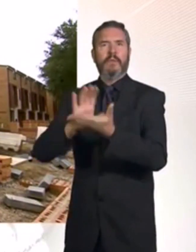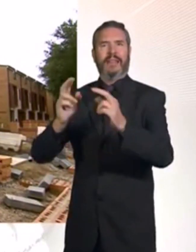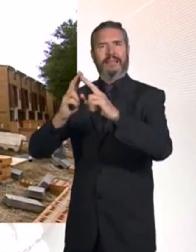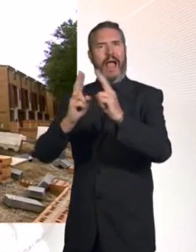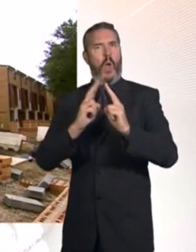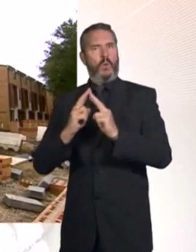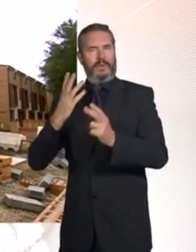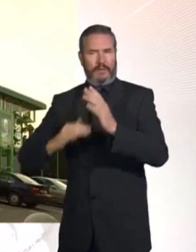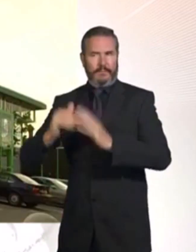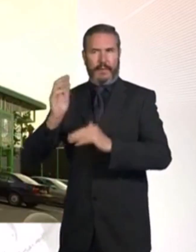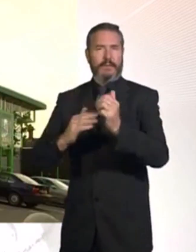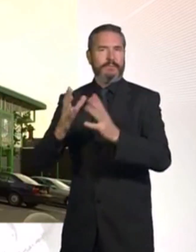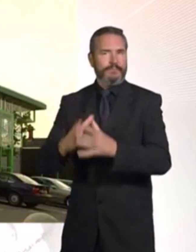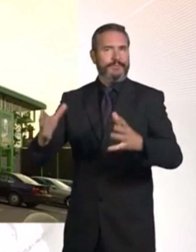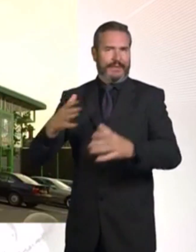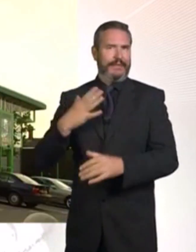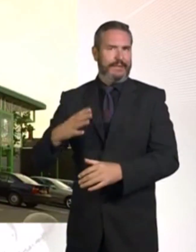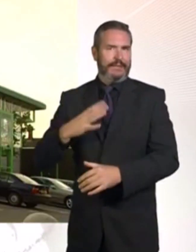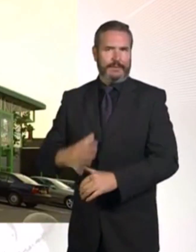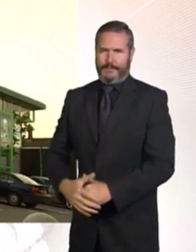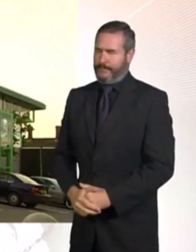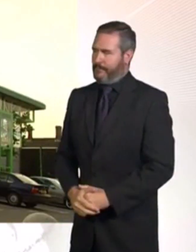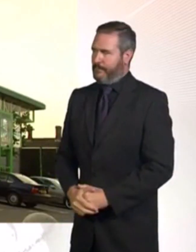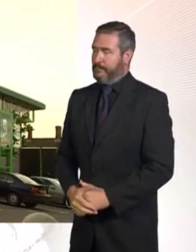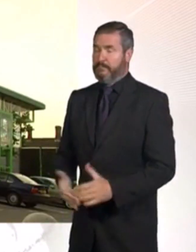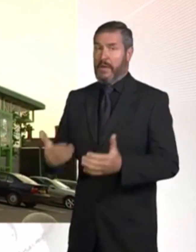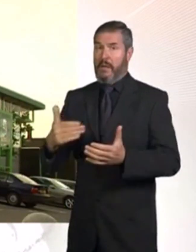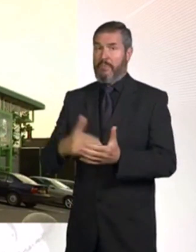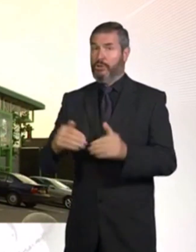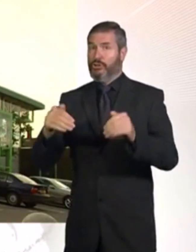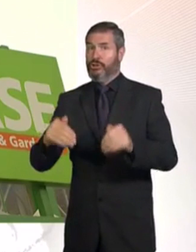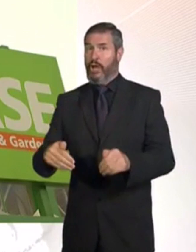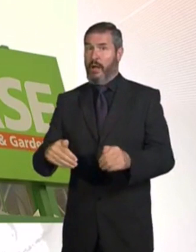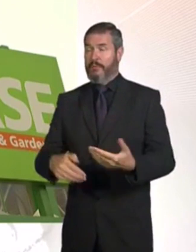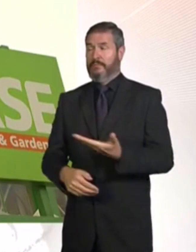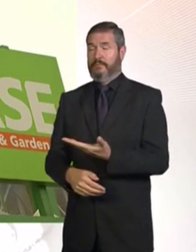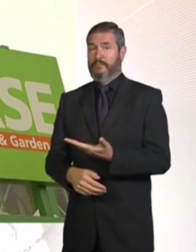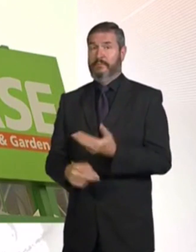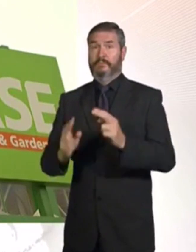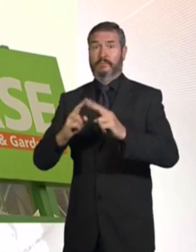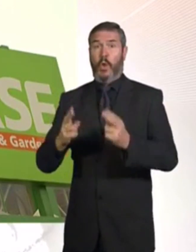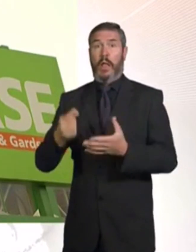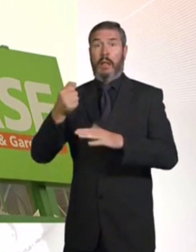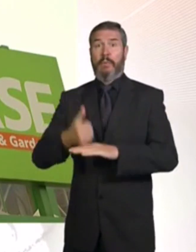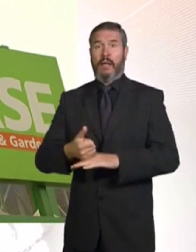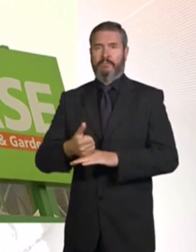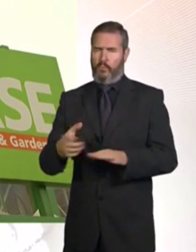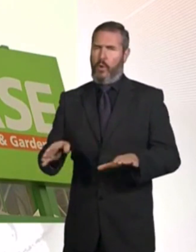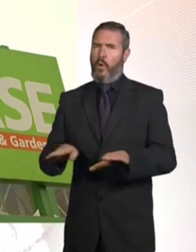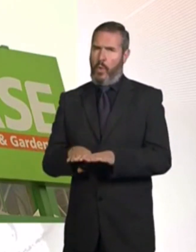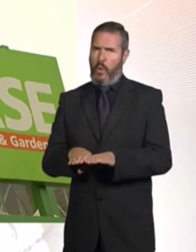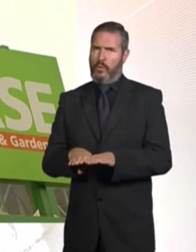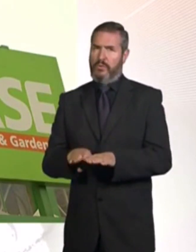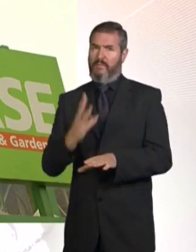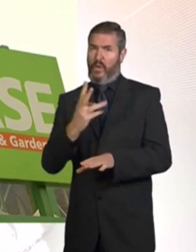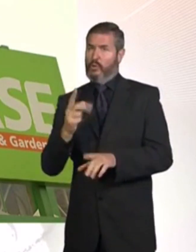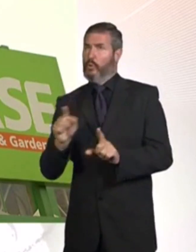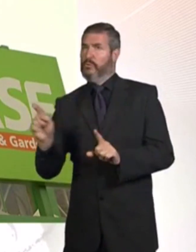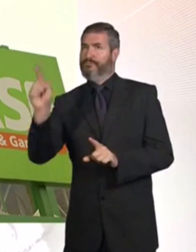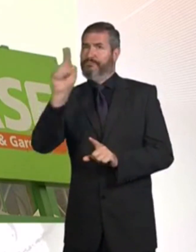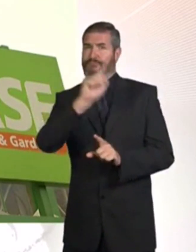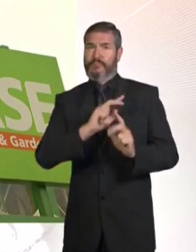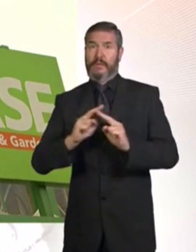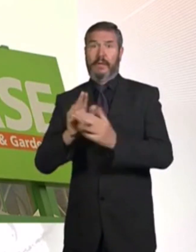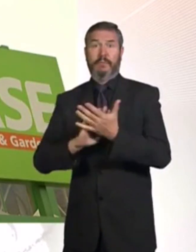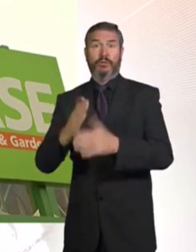is more housing. More retail misery. The DIY chain home base is to close 42 stores, putting 1,500